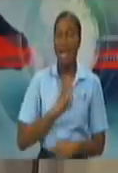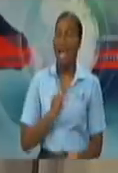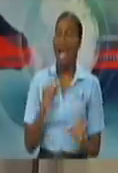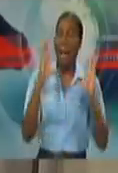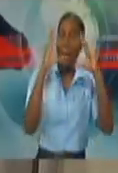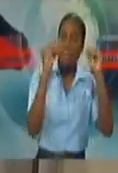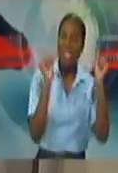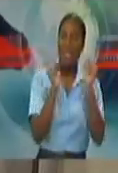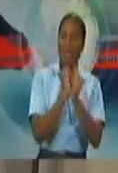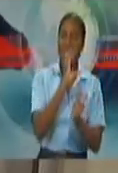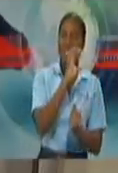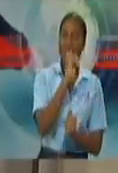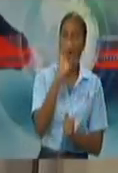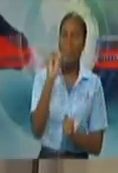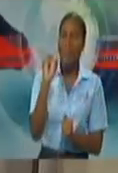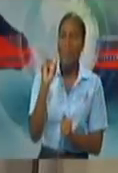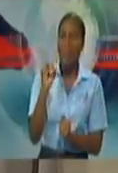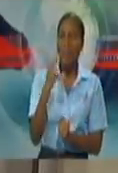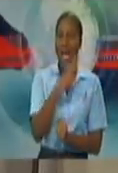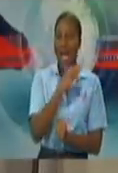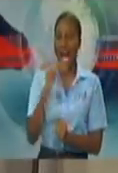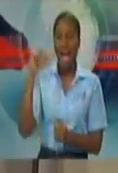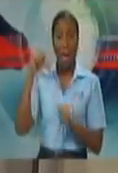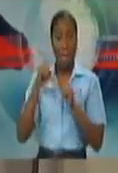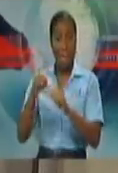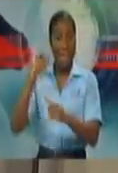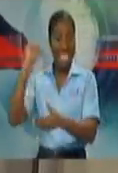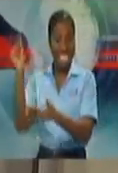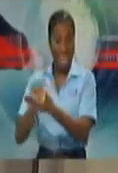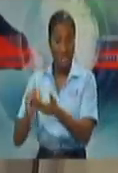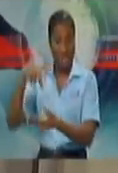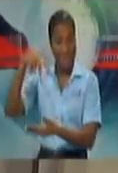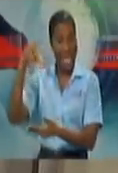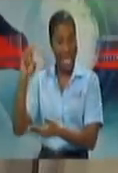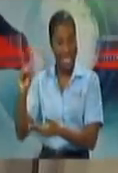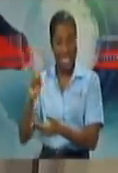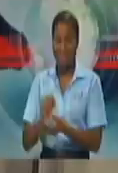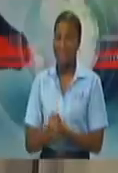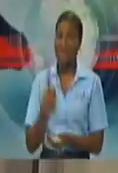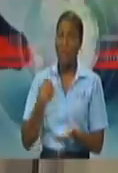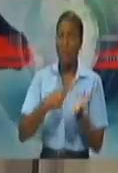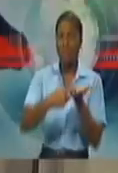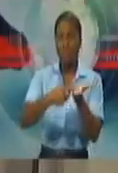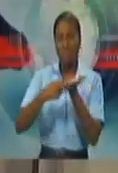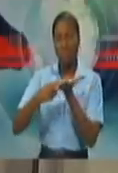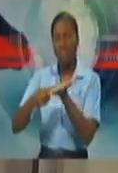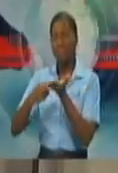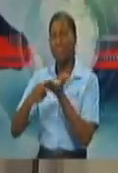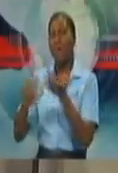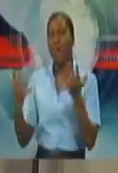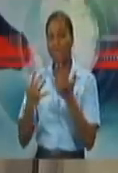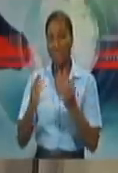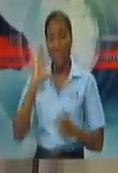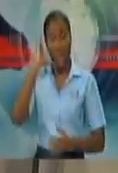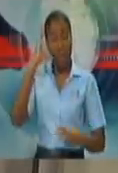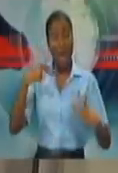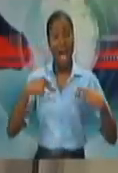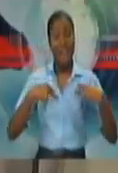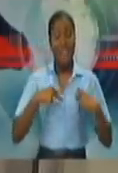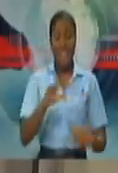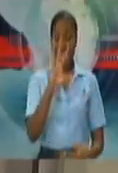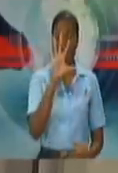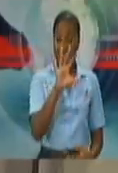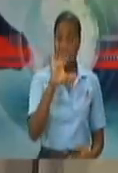PS and we have taken the following decision. One, we will be engaging 50 persons to